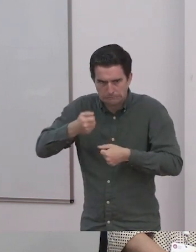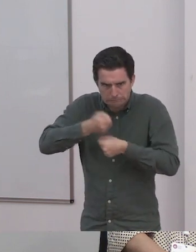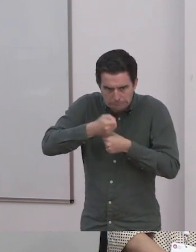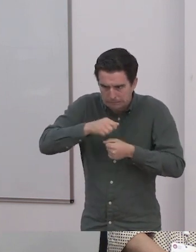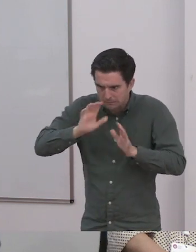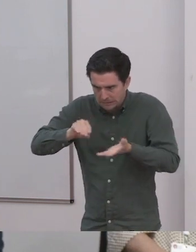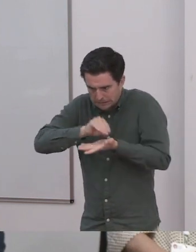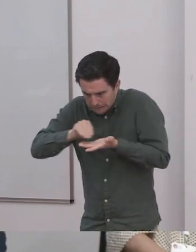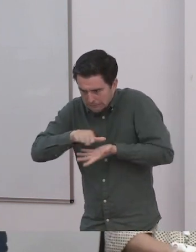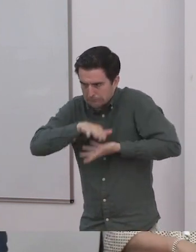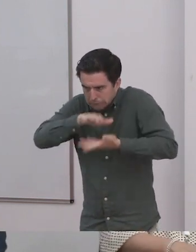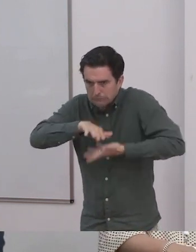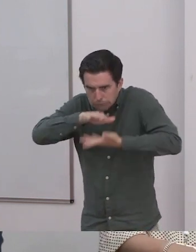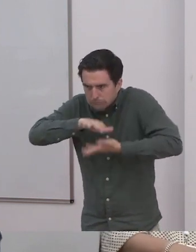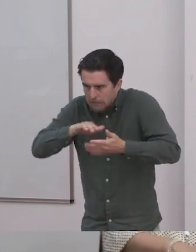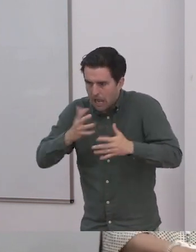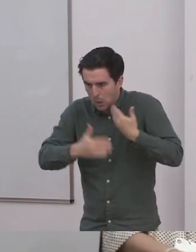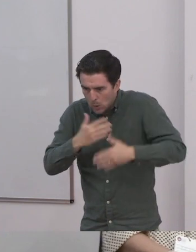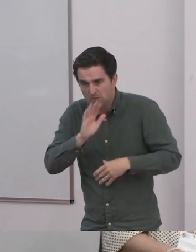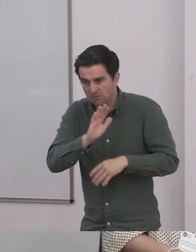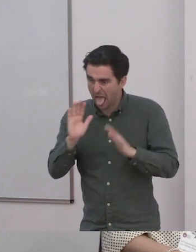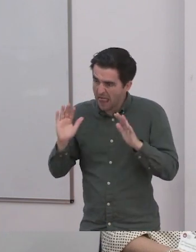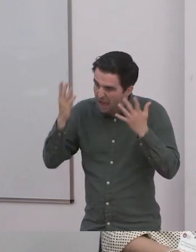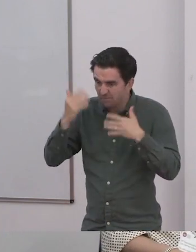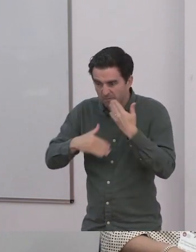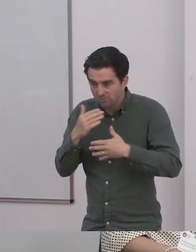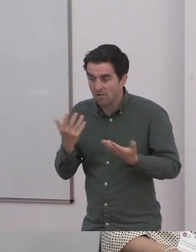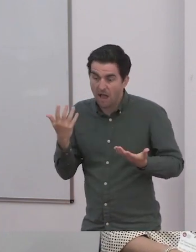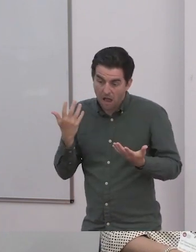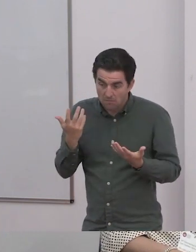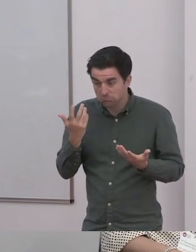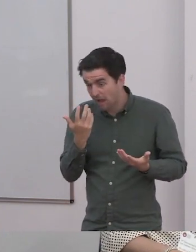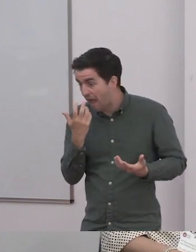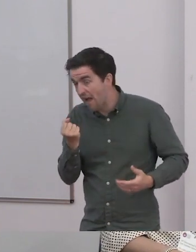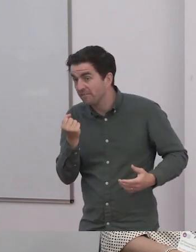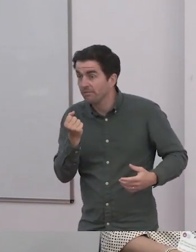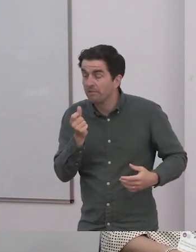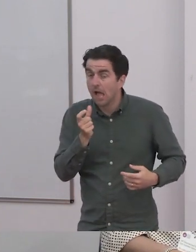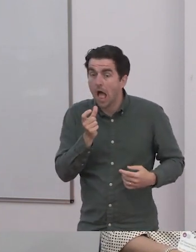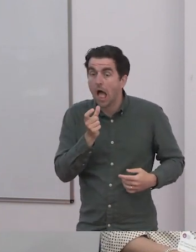Yeah, anyway. But so there was that. Whereas my third child, the one that's studying counselling,